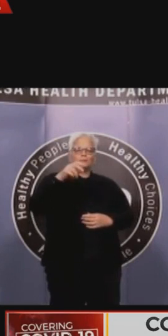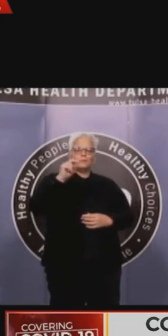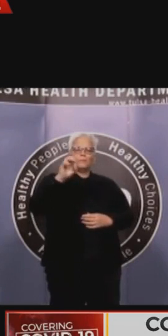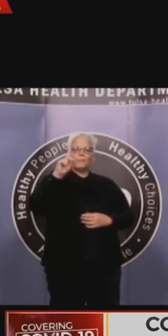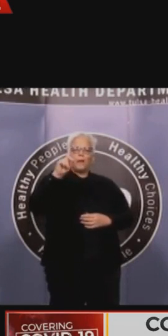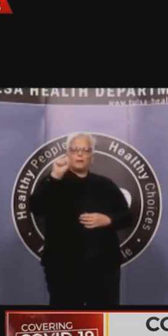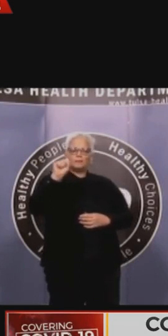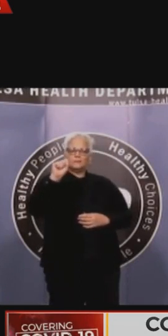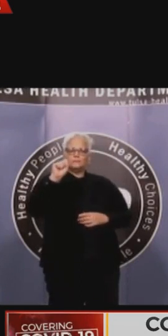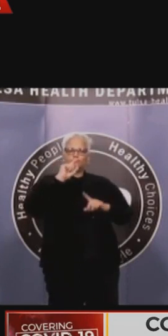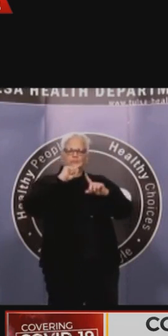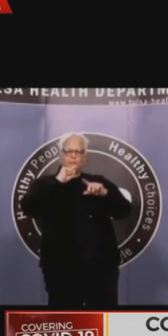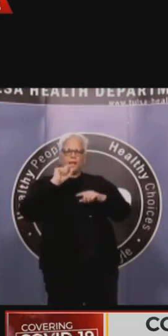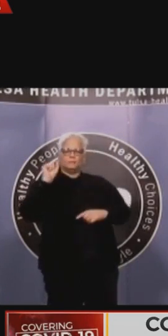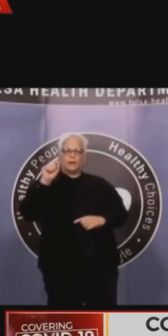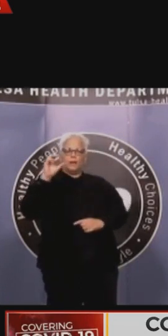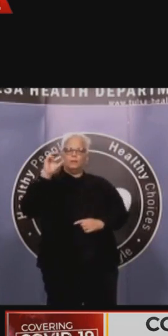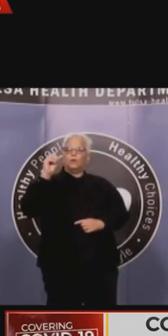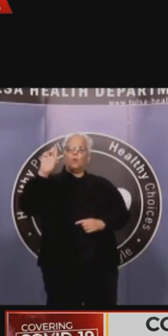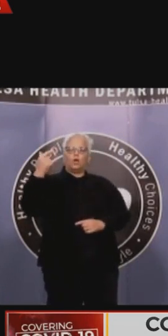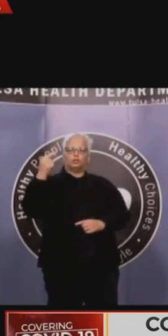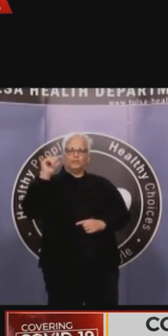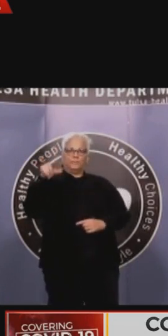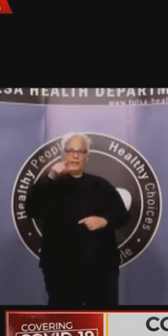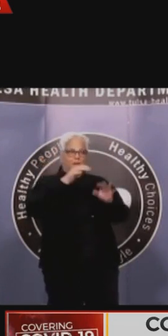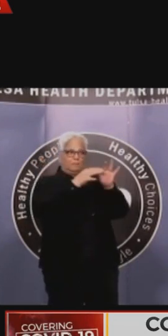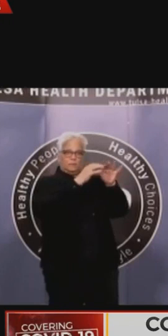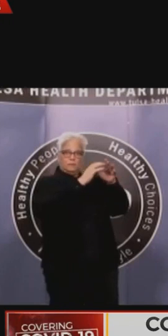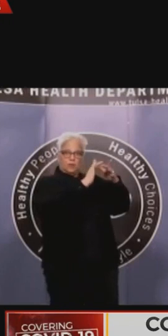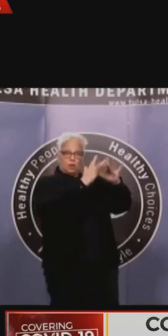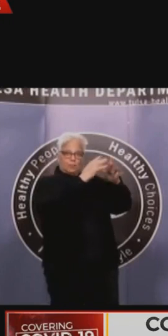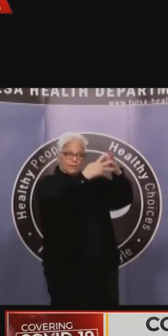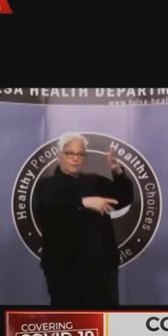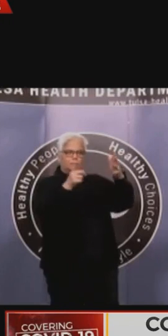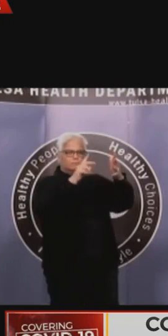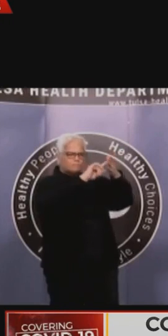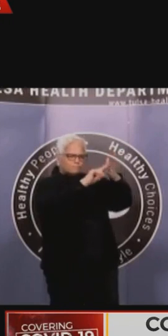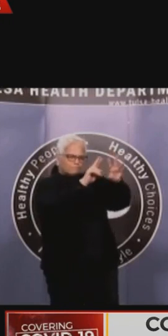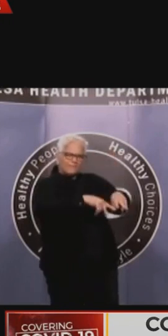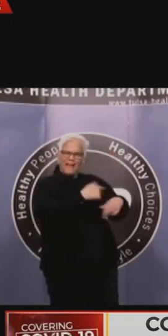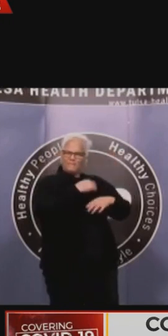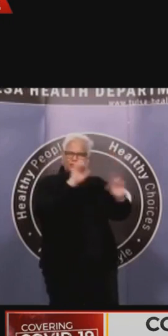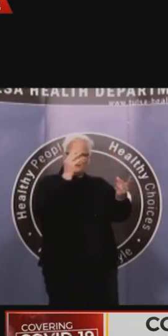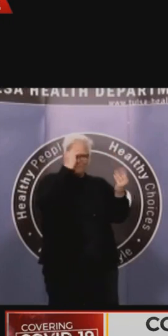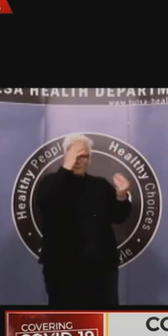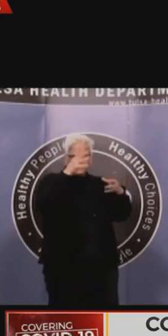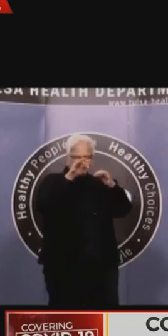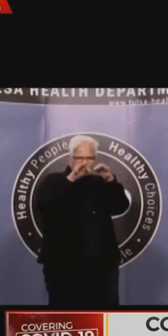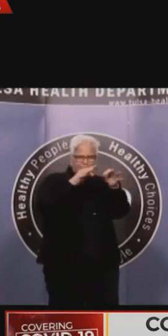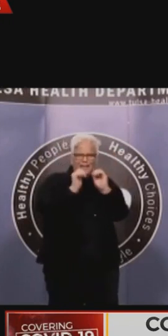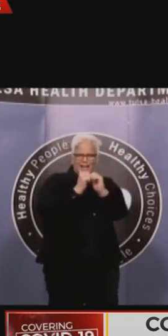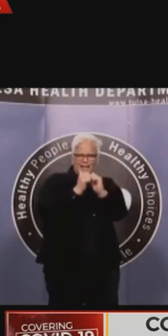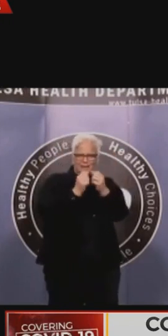who can help you through this process of identifying other funds that are out there, whether that's through the state